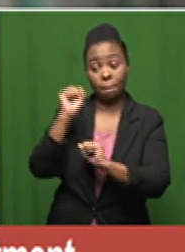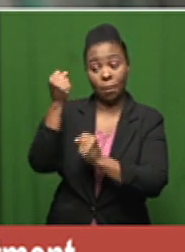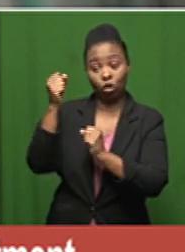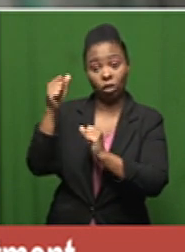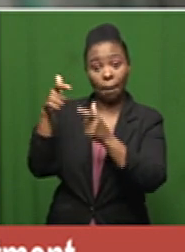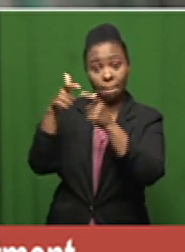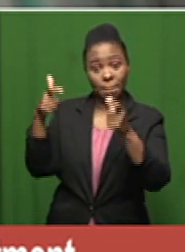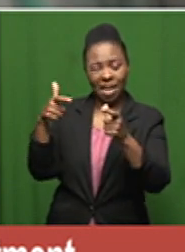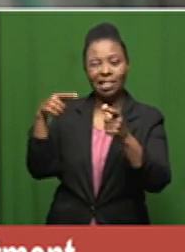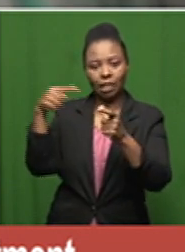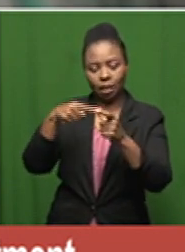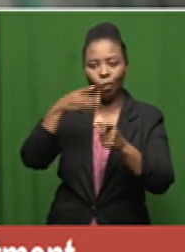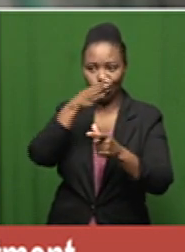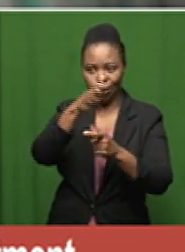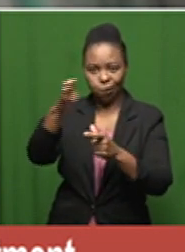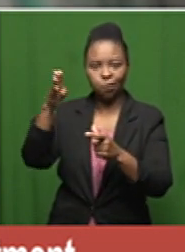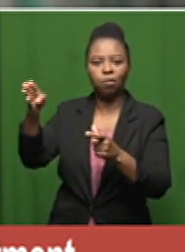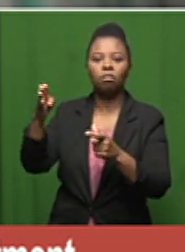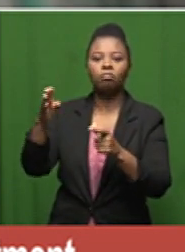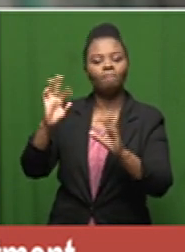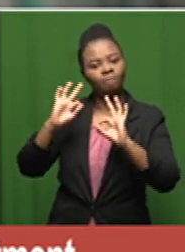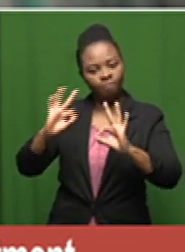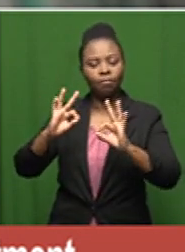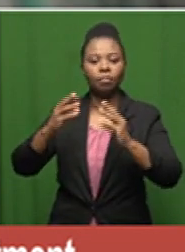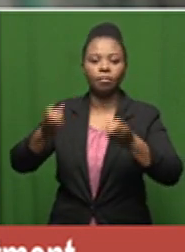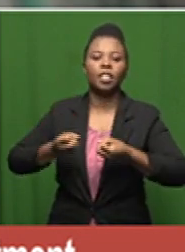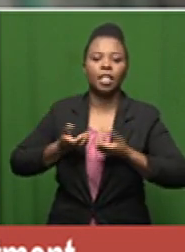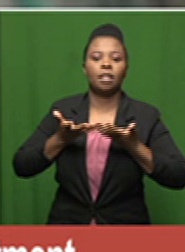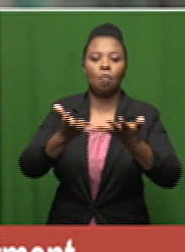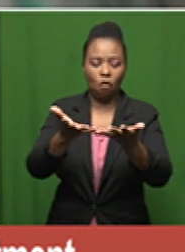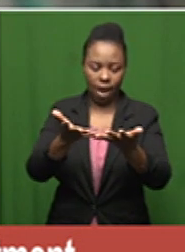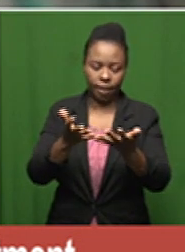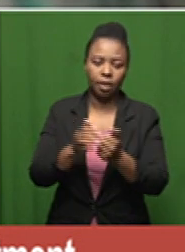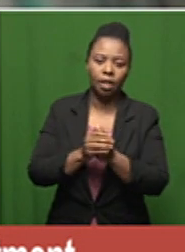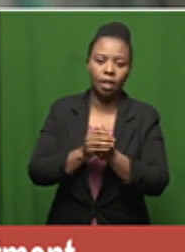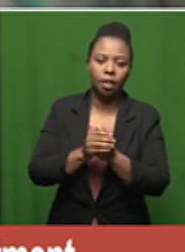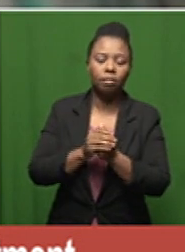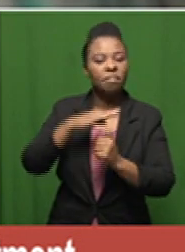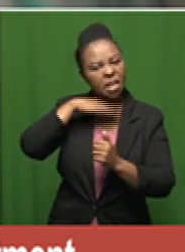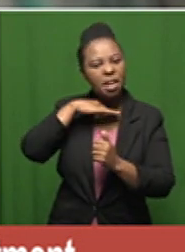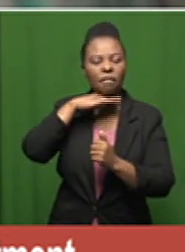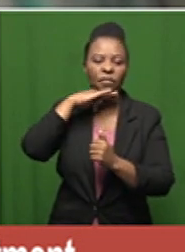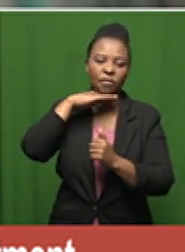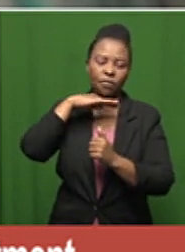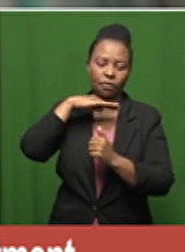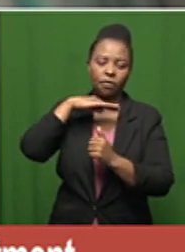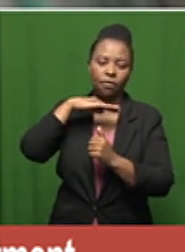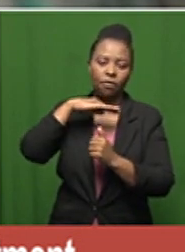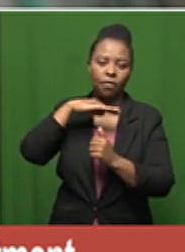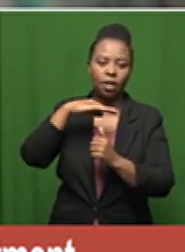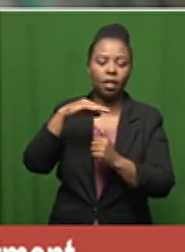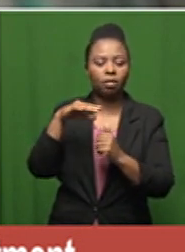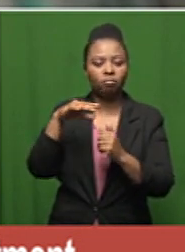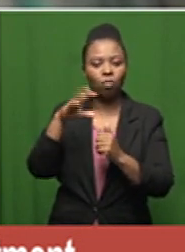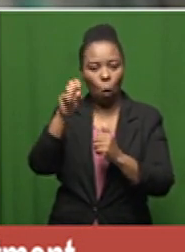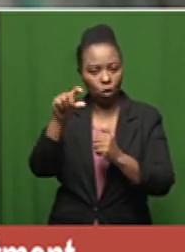actually available uh to provide um uh uh adequate amounts where they actually are required